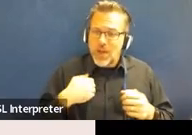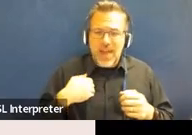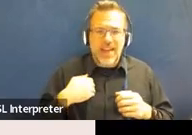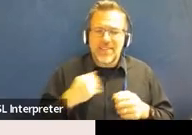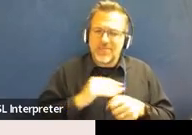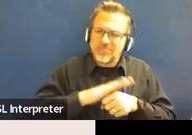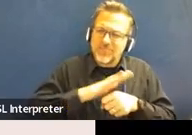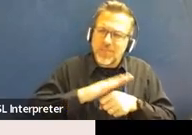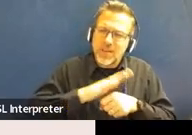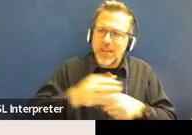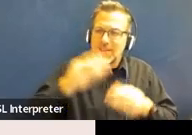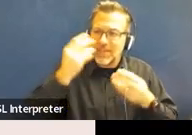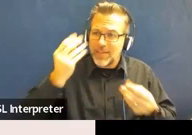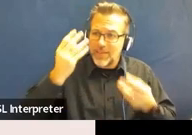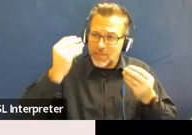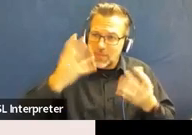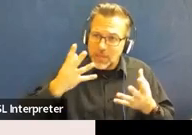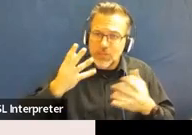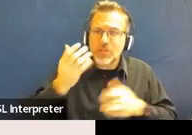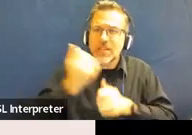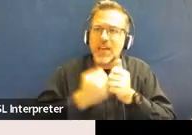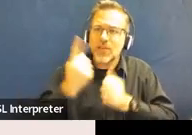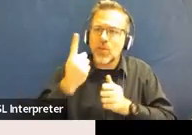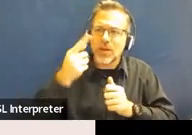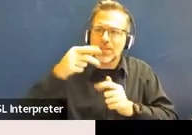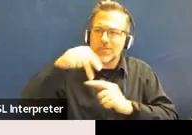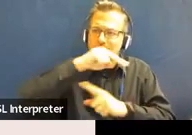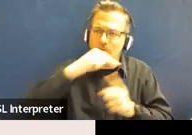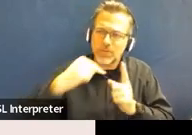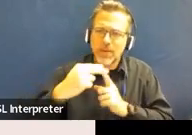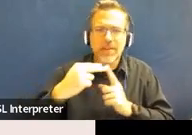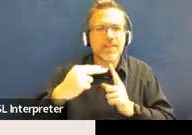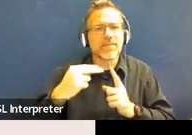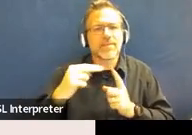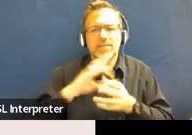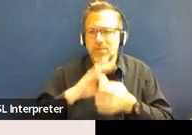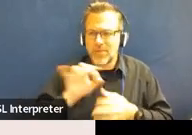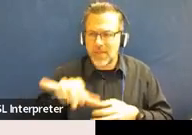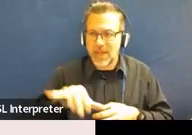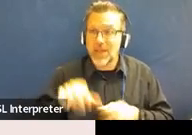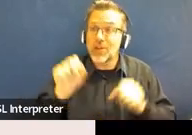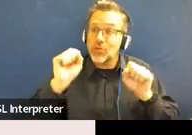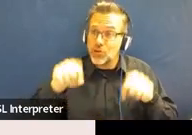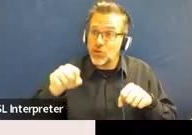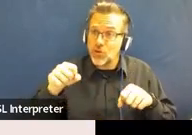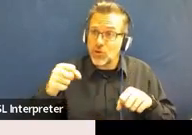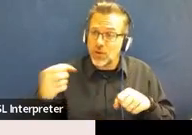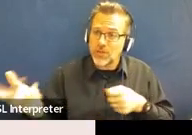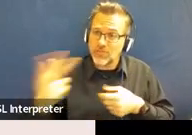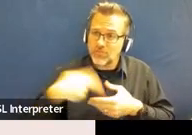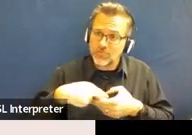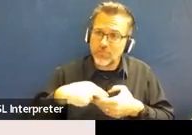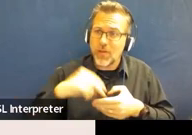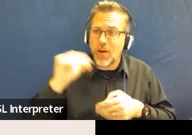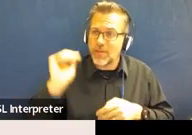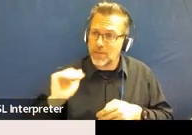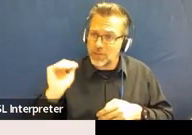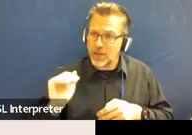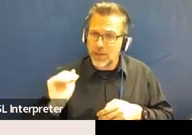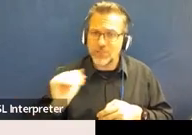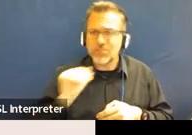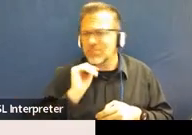and you're really getting everybody's perspective on this. You could invite the child, you you wanted to, it is not required,